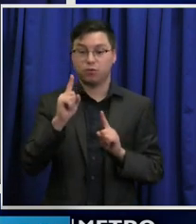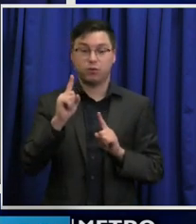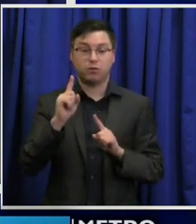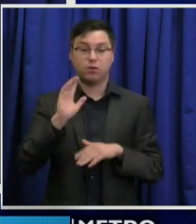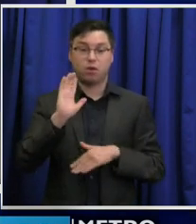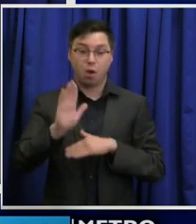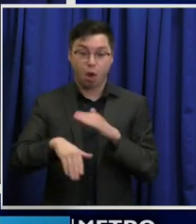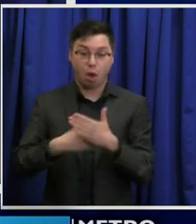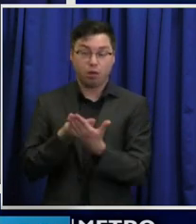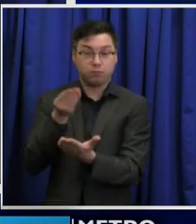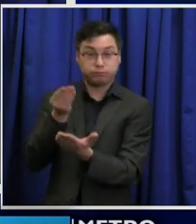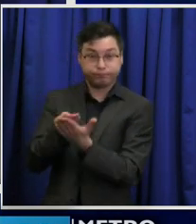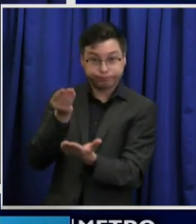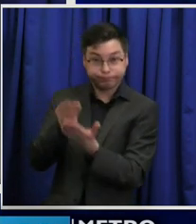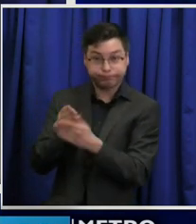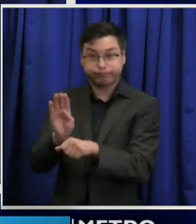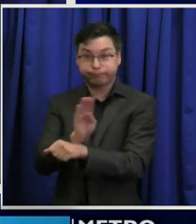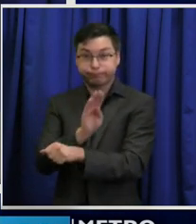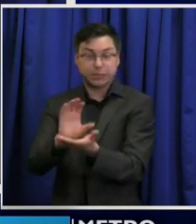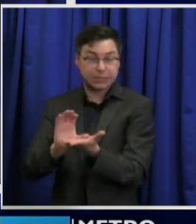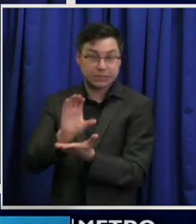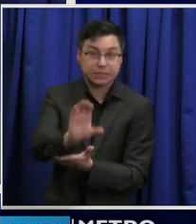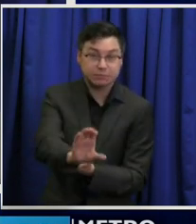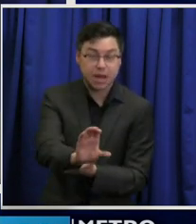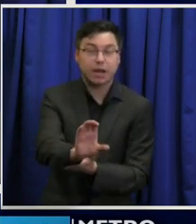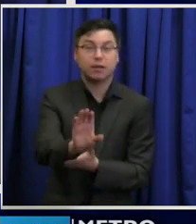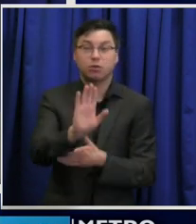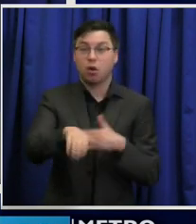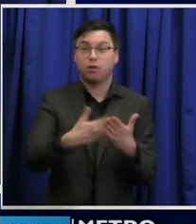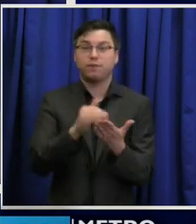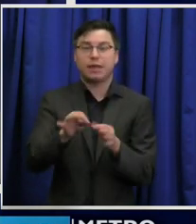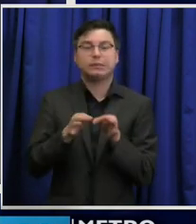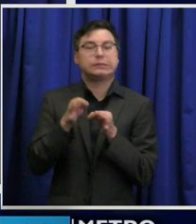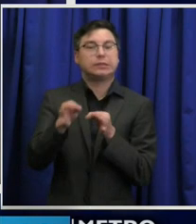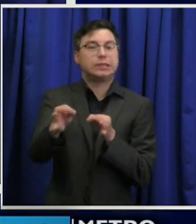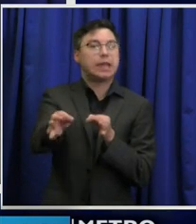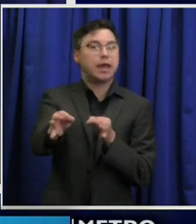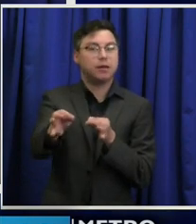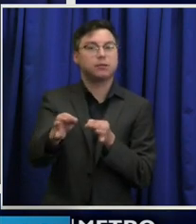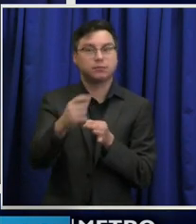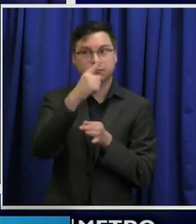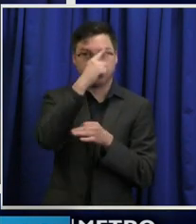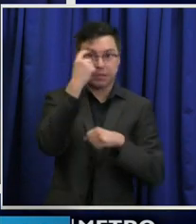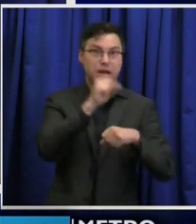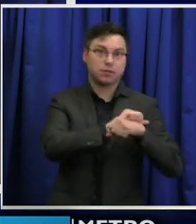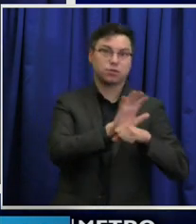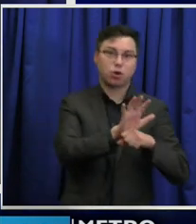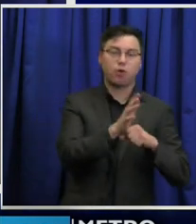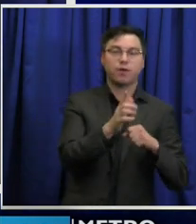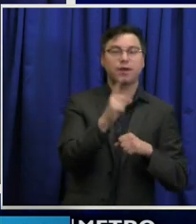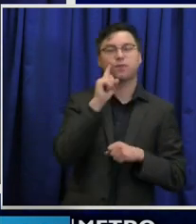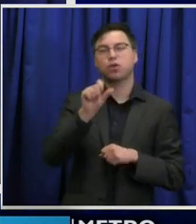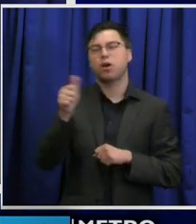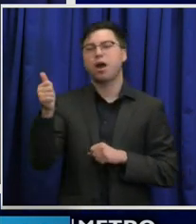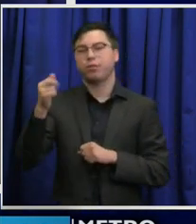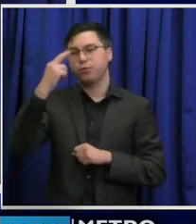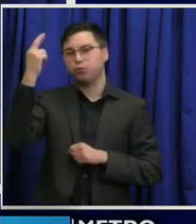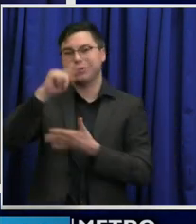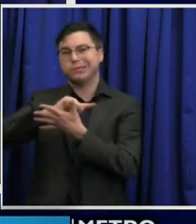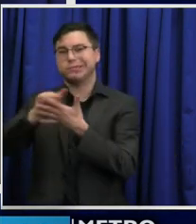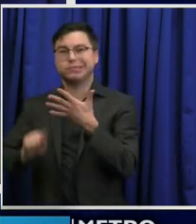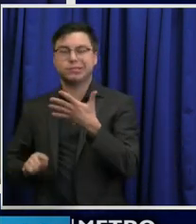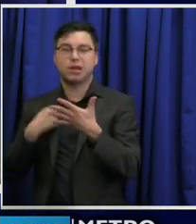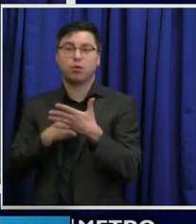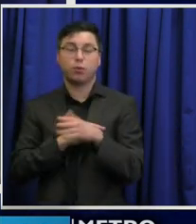spending matters have had an unfortunate kind of delay pushed by COVID and for various other reasons, and we look